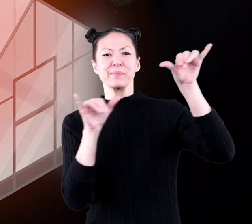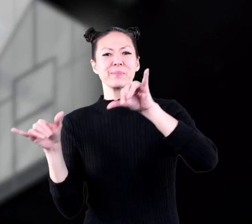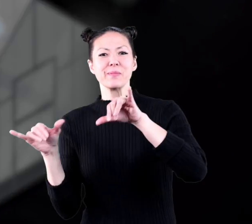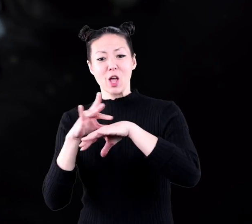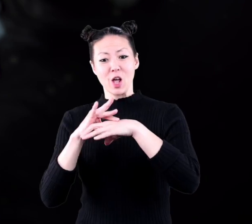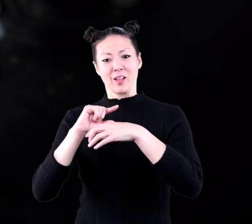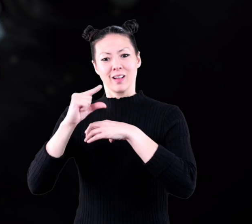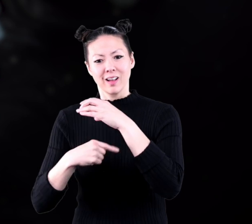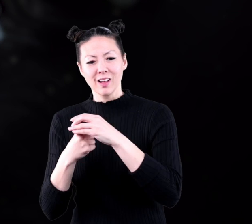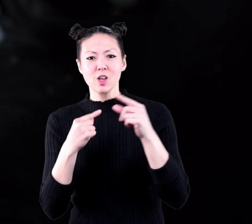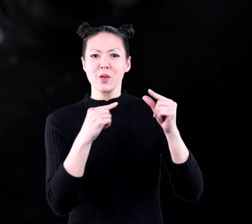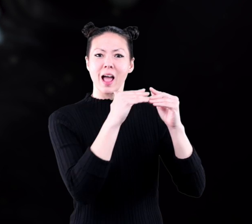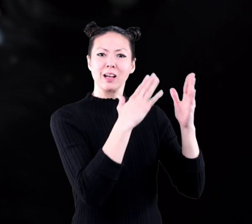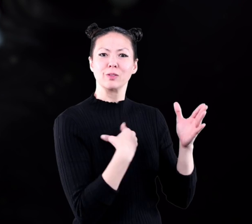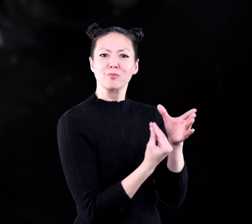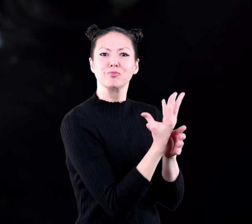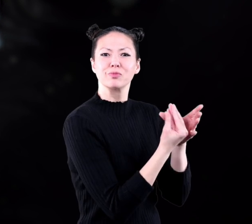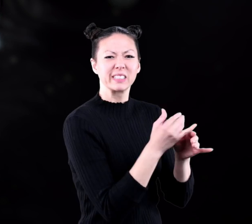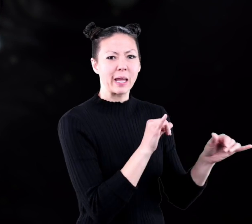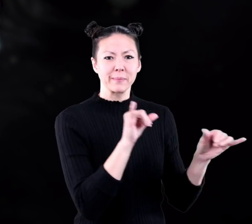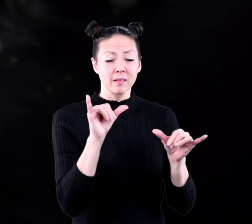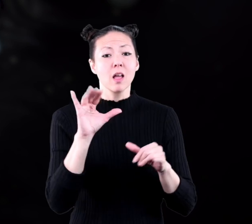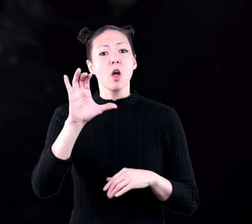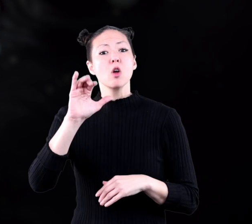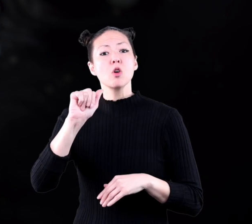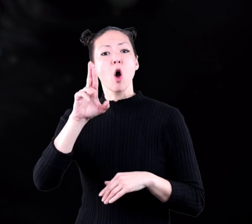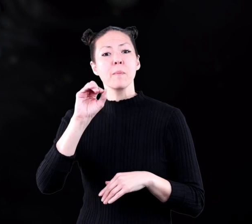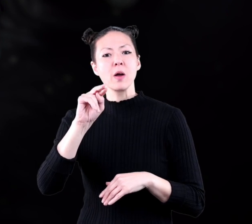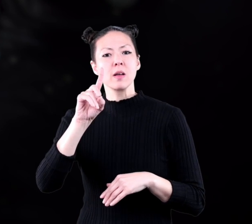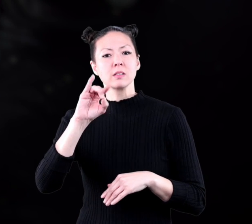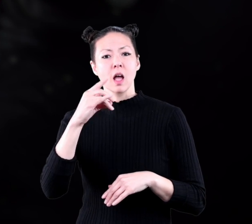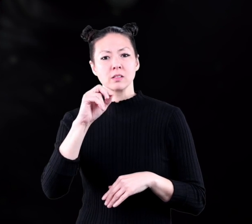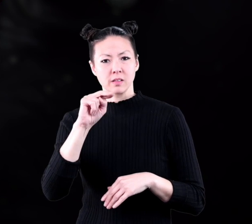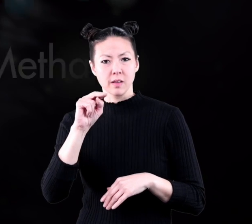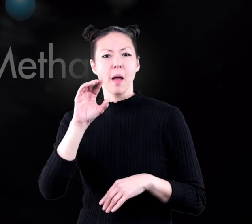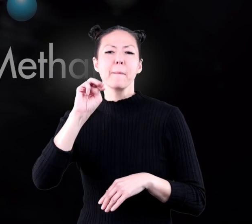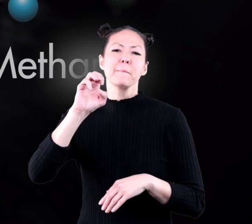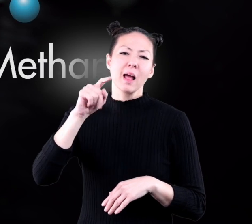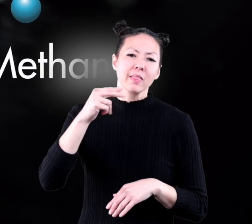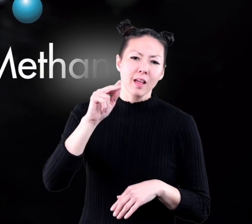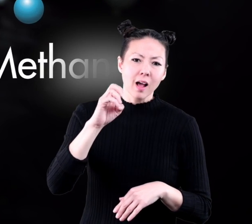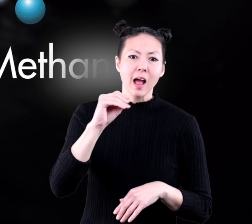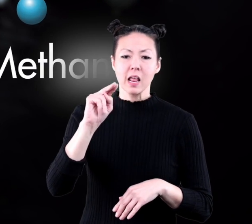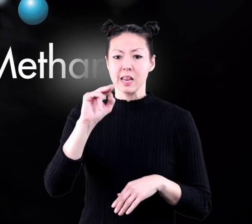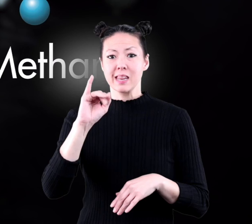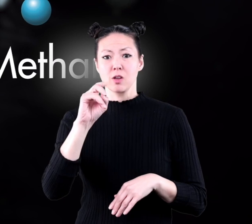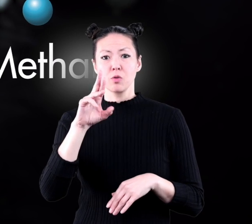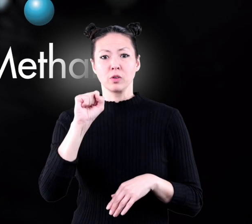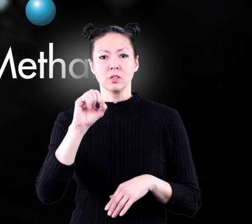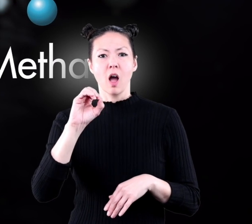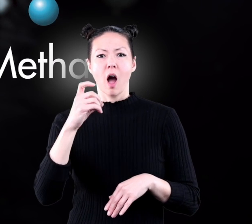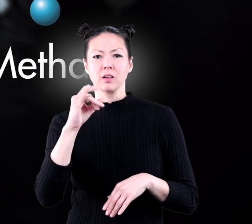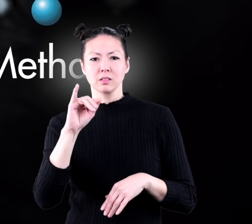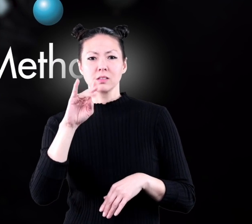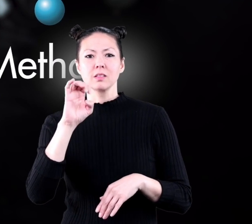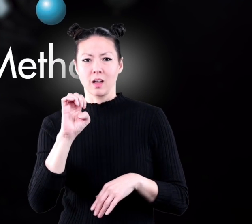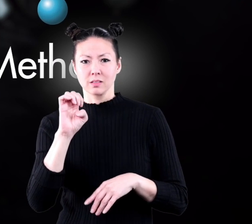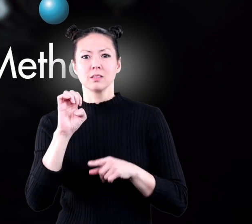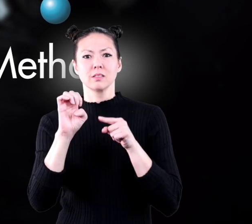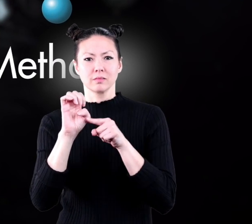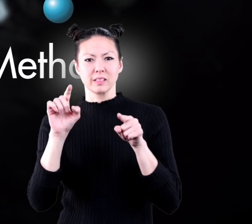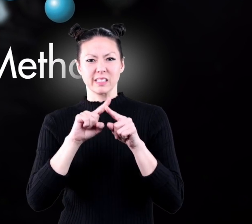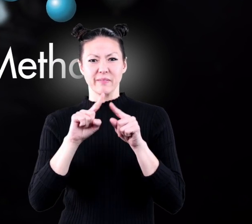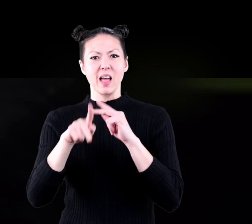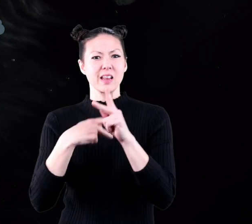The greenhouse gases are mostly made up of carbon dioxide, methane, and nitrous oxide.